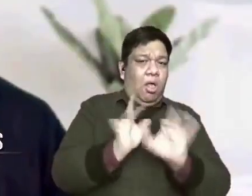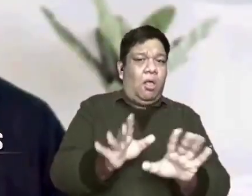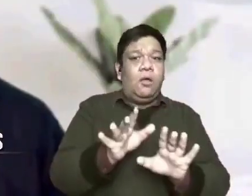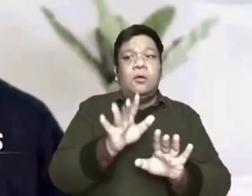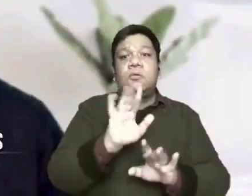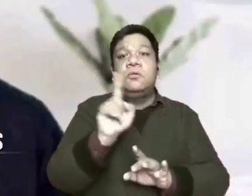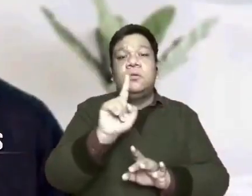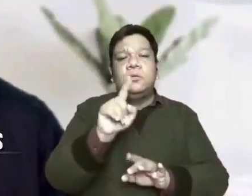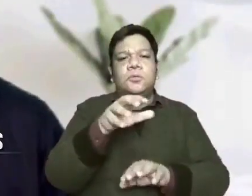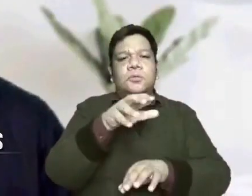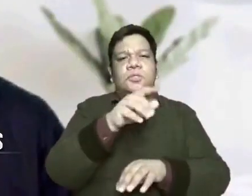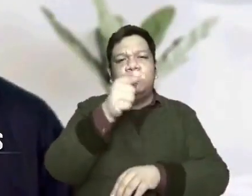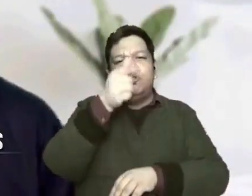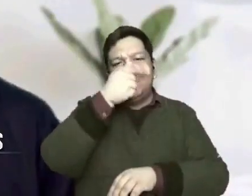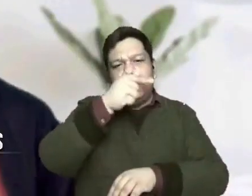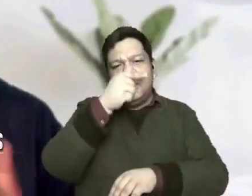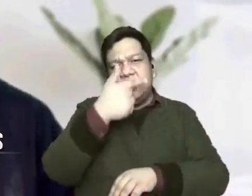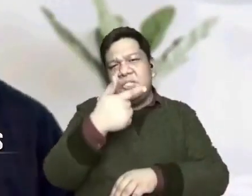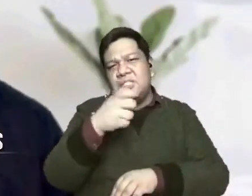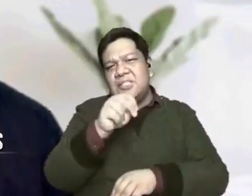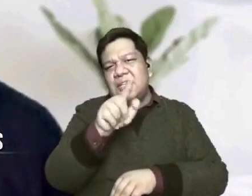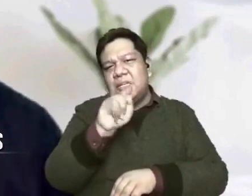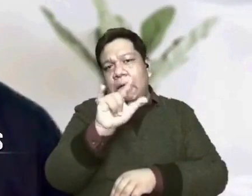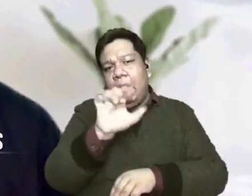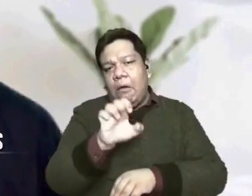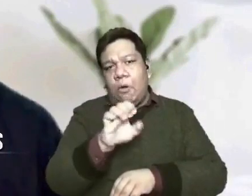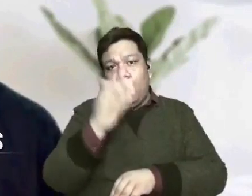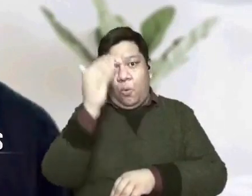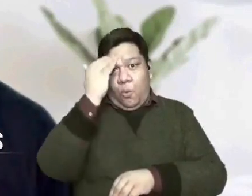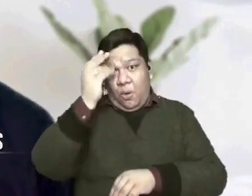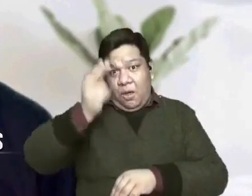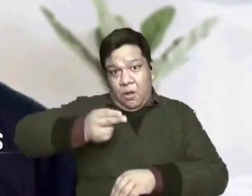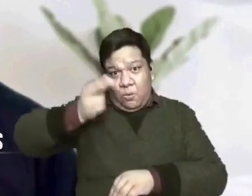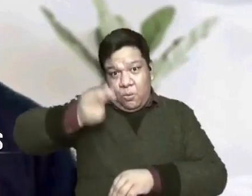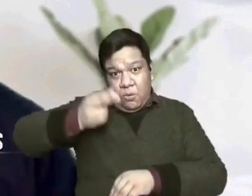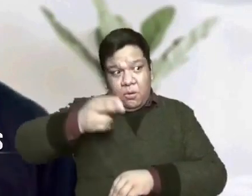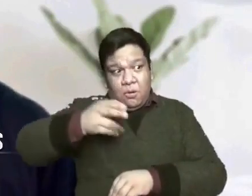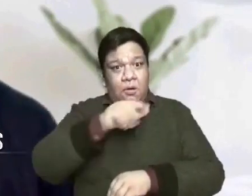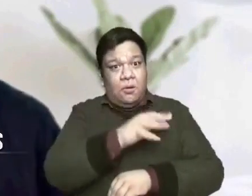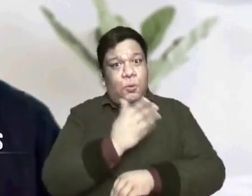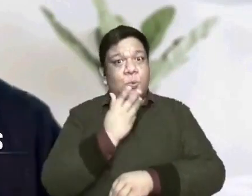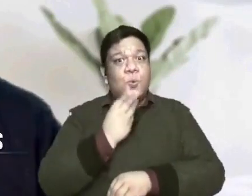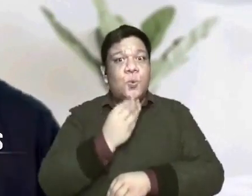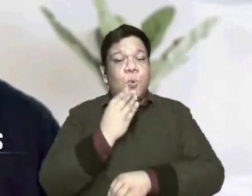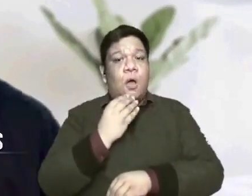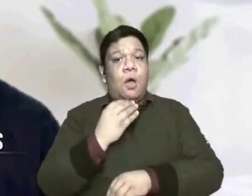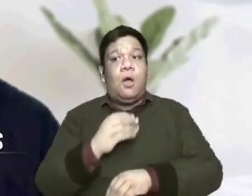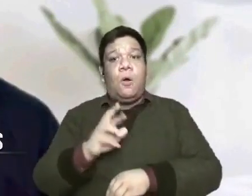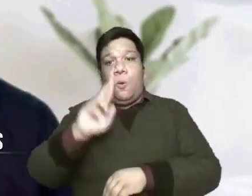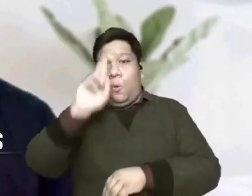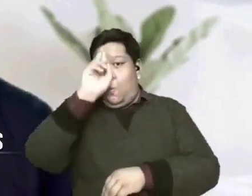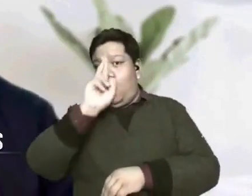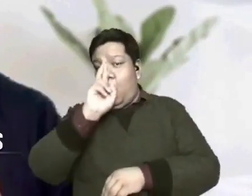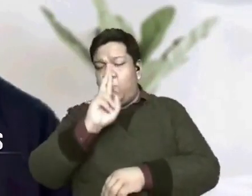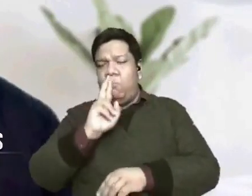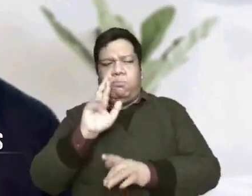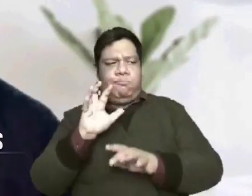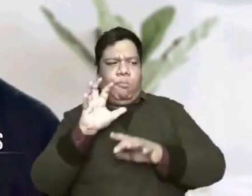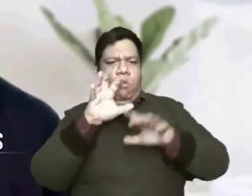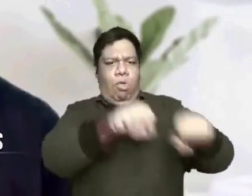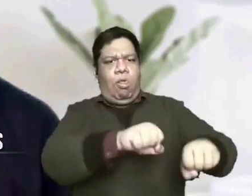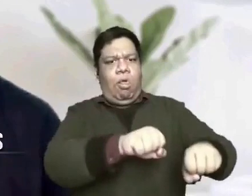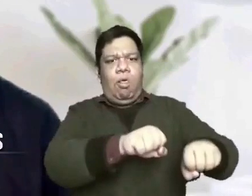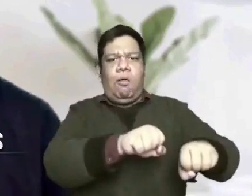Gentile nations. Alam natin na sa kanilang history, sila ay sinakop, inoppress, at tinanggalan ng kanilang